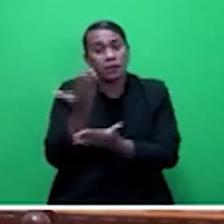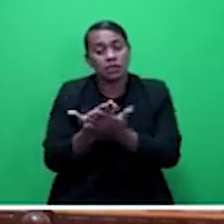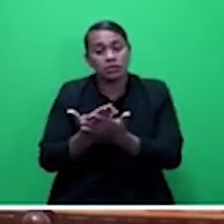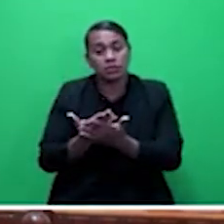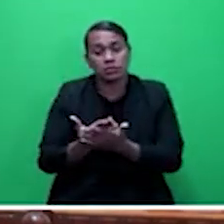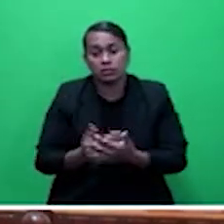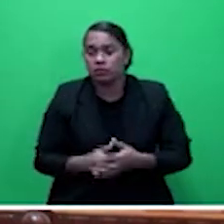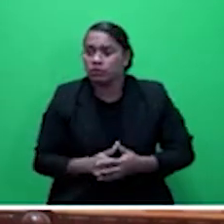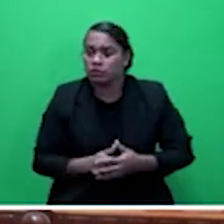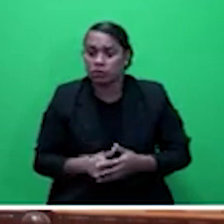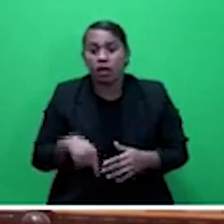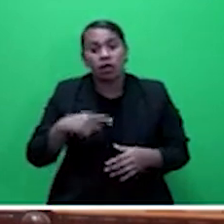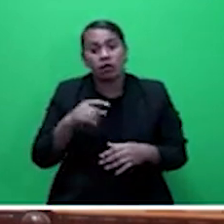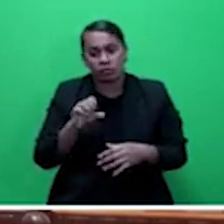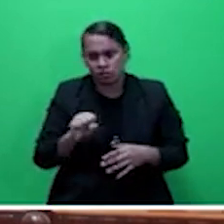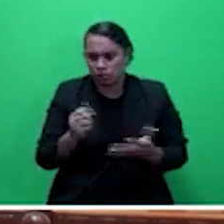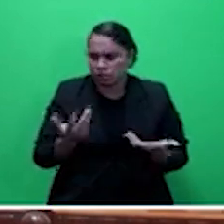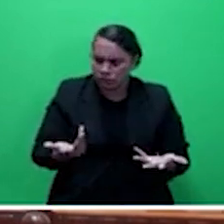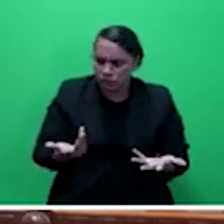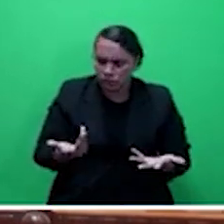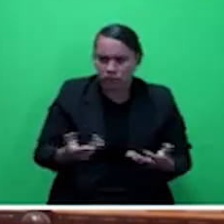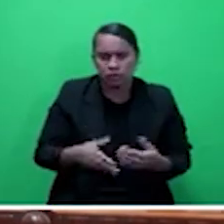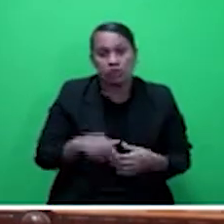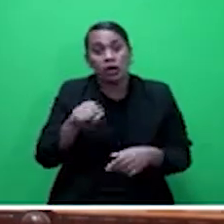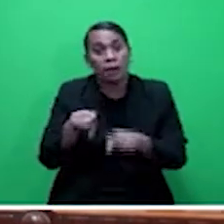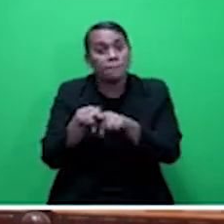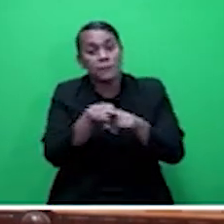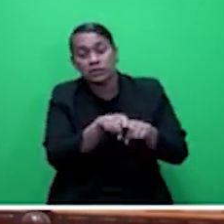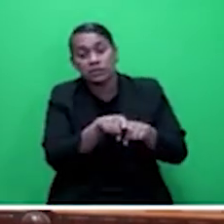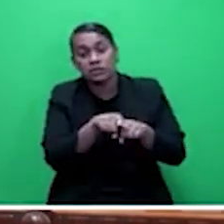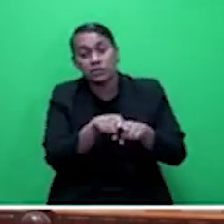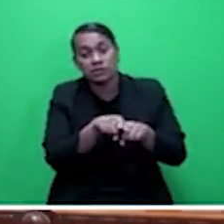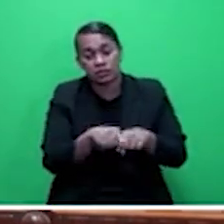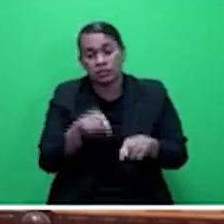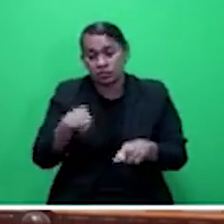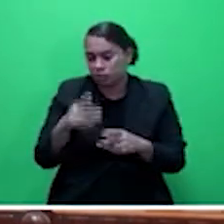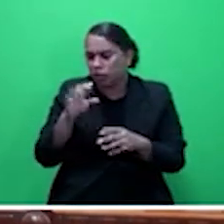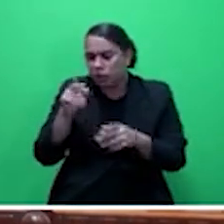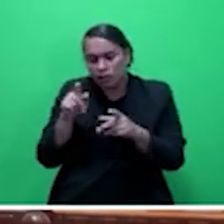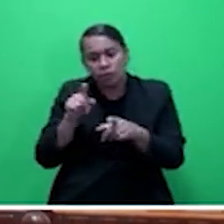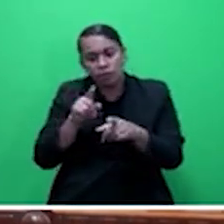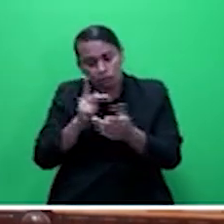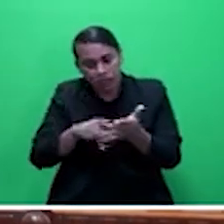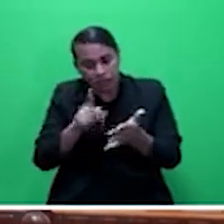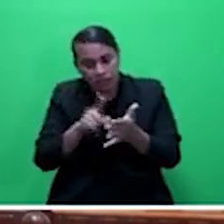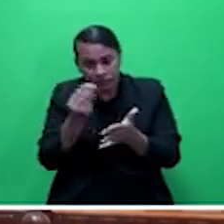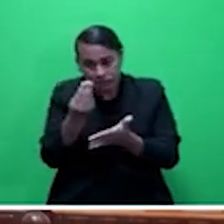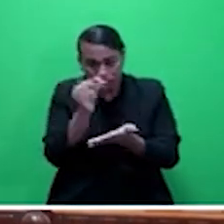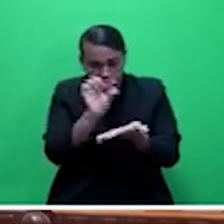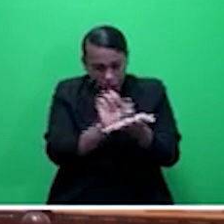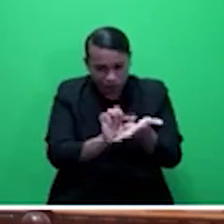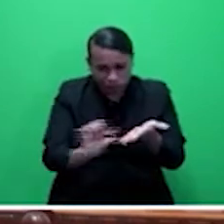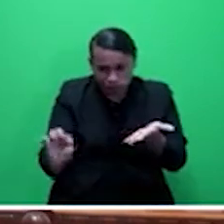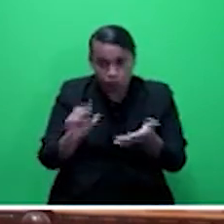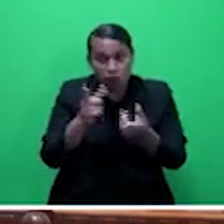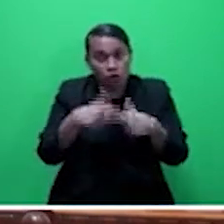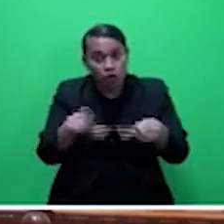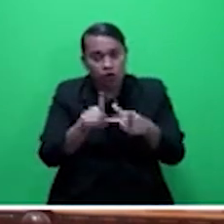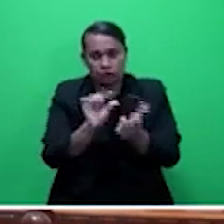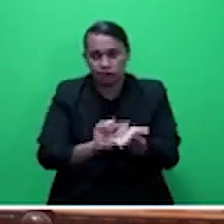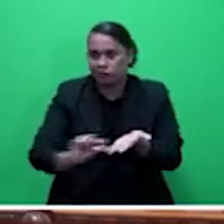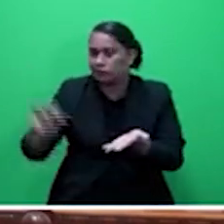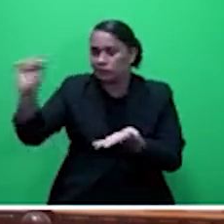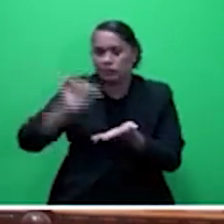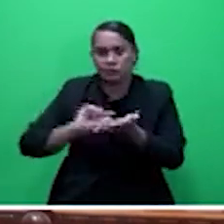that a part of the premium you collect locally is sent overseas. This helps, honorable